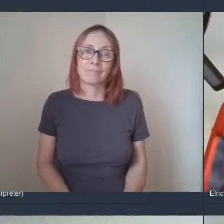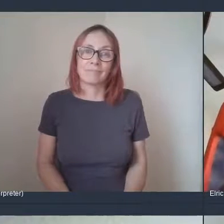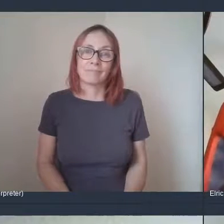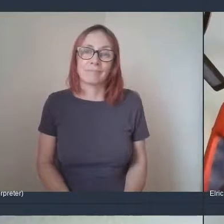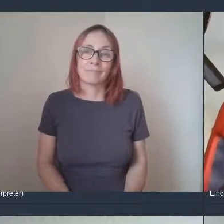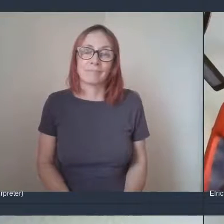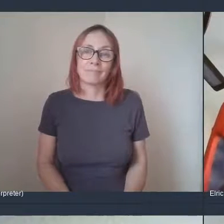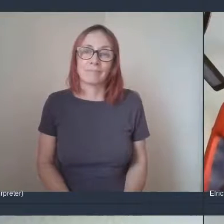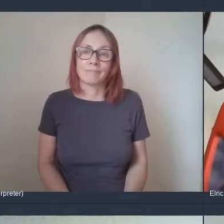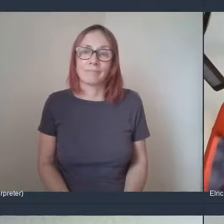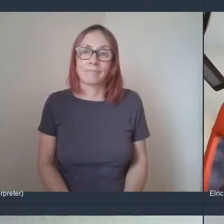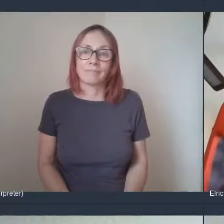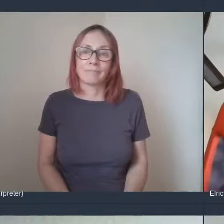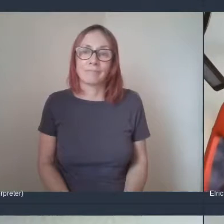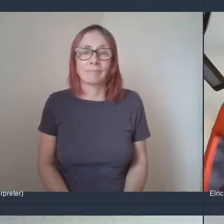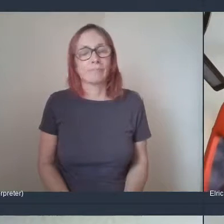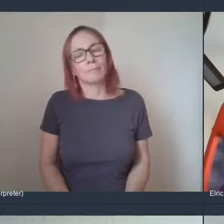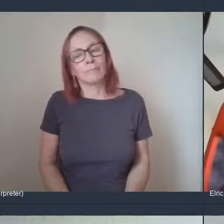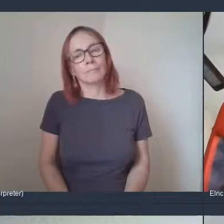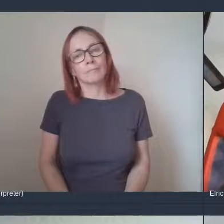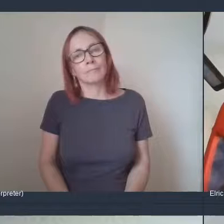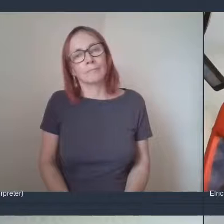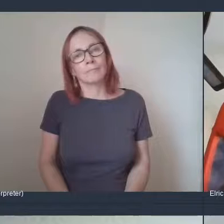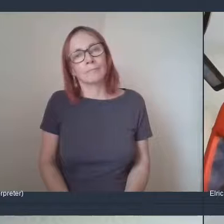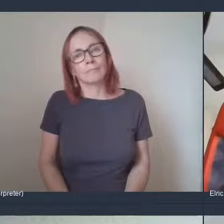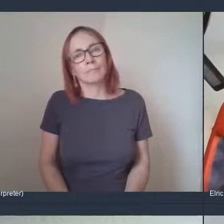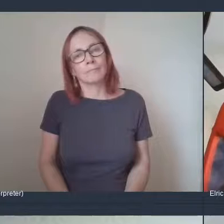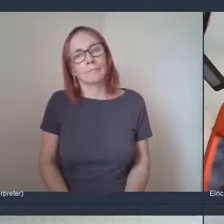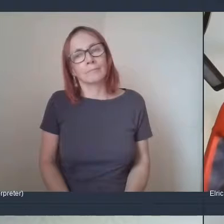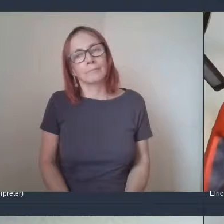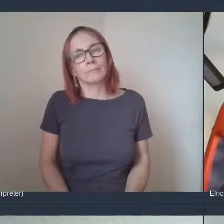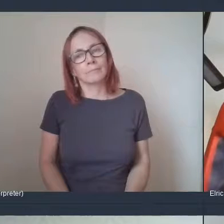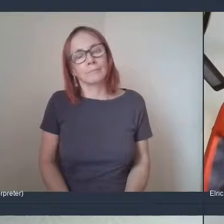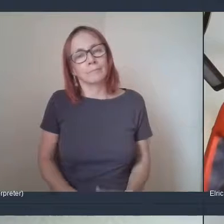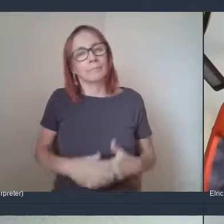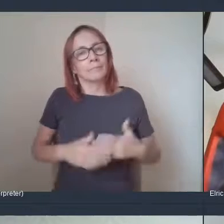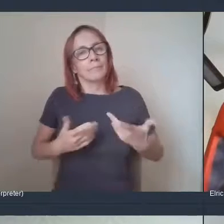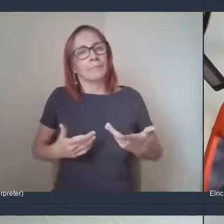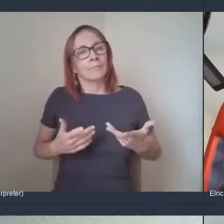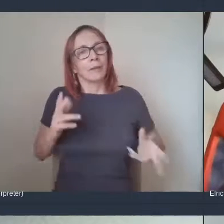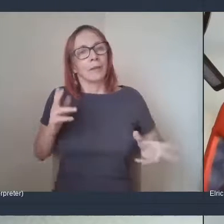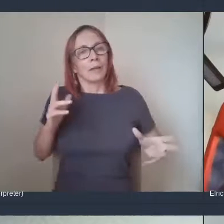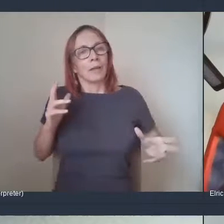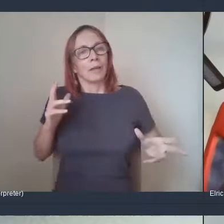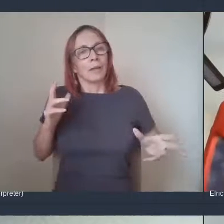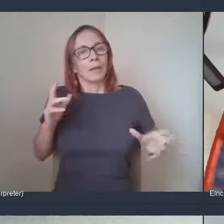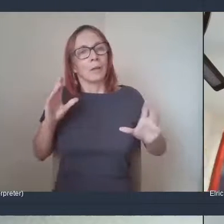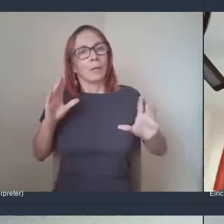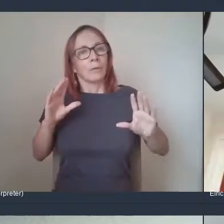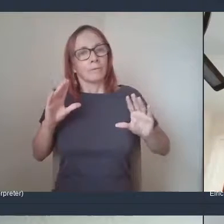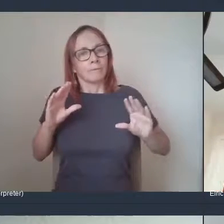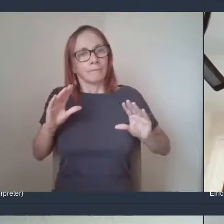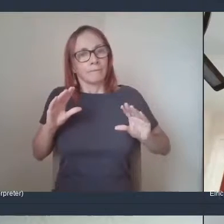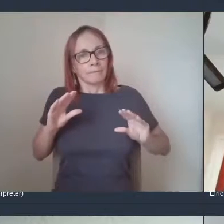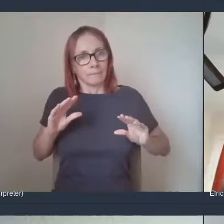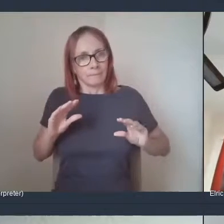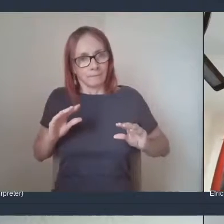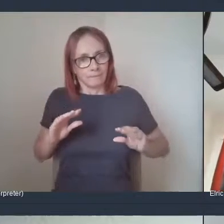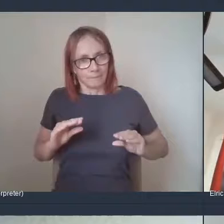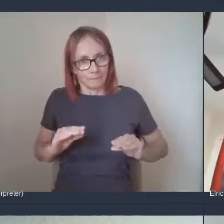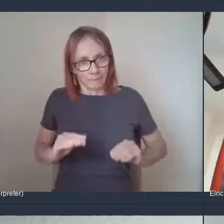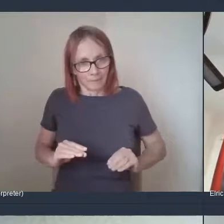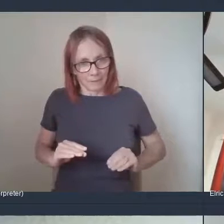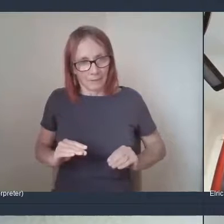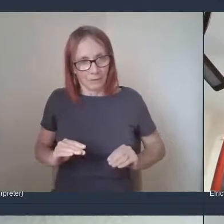Right. Well, that's a sort of coming to the end of our, like, let's chat